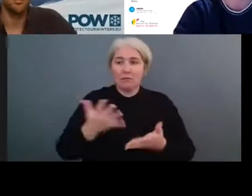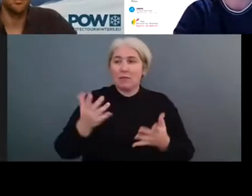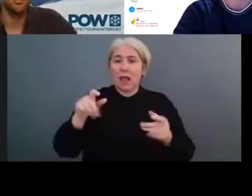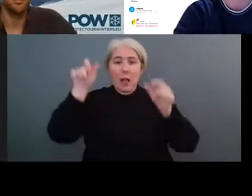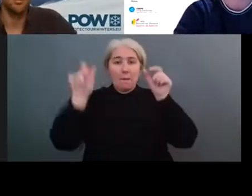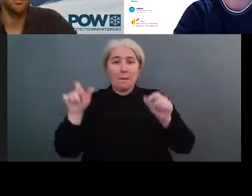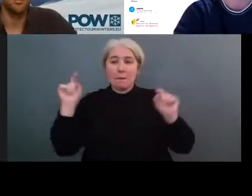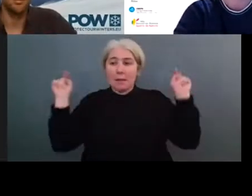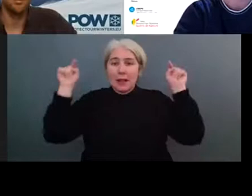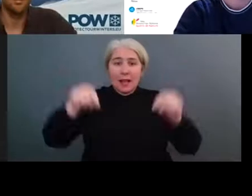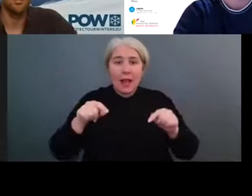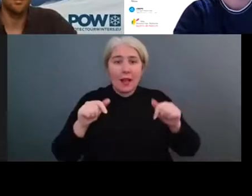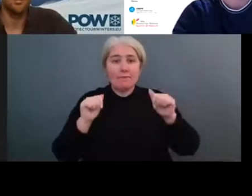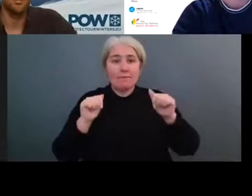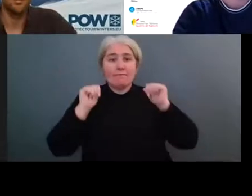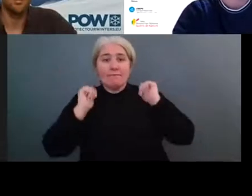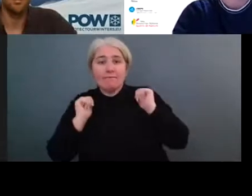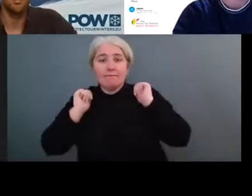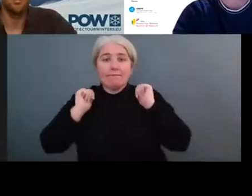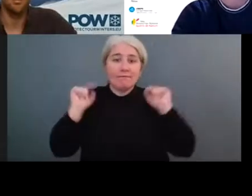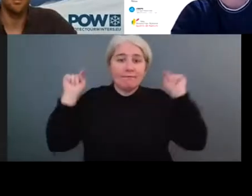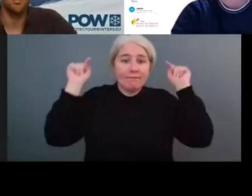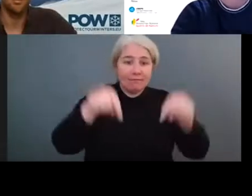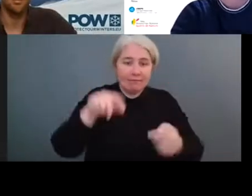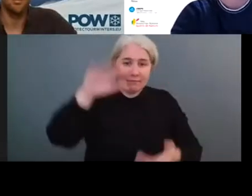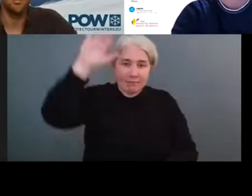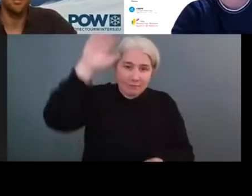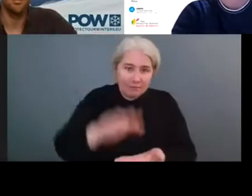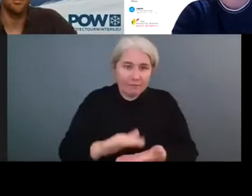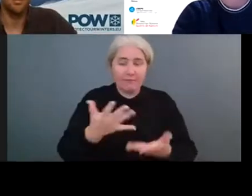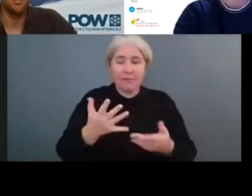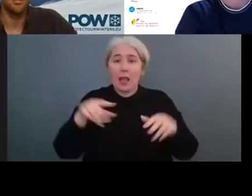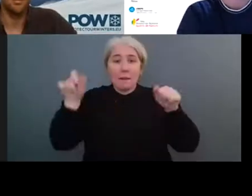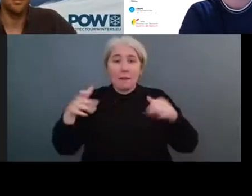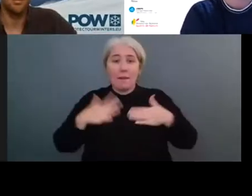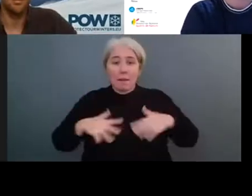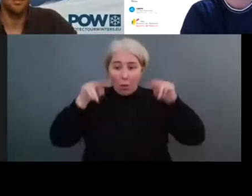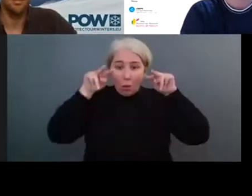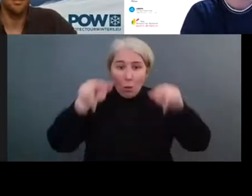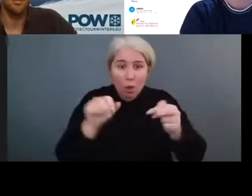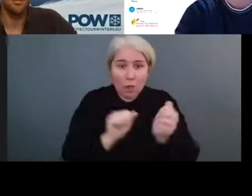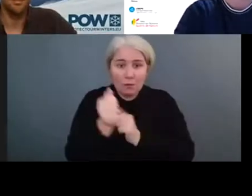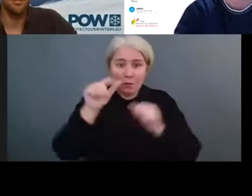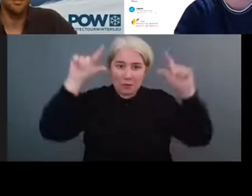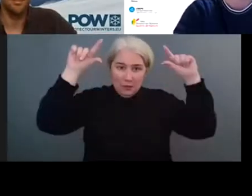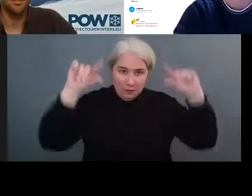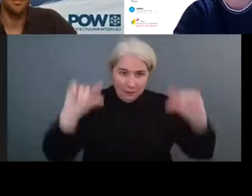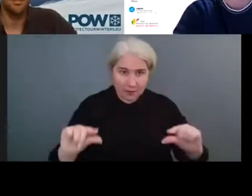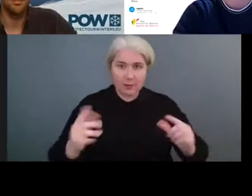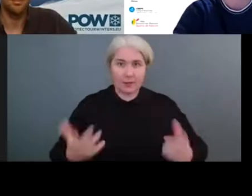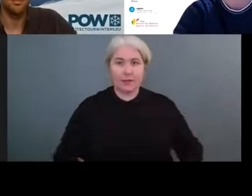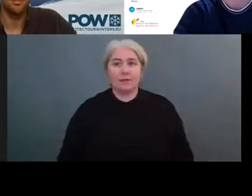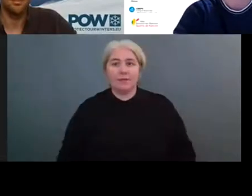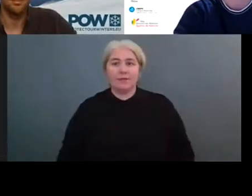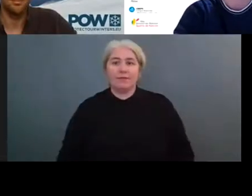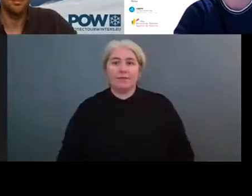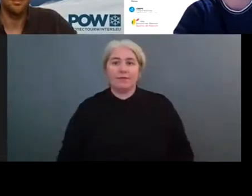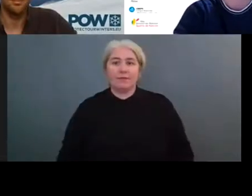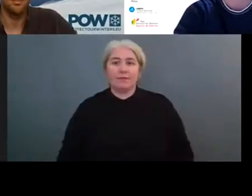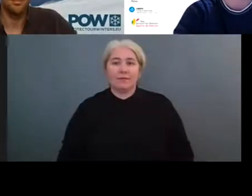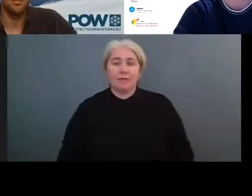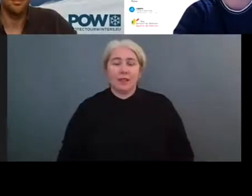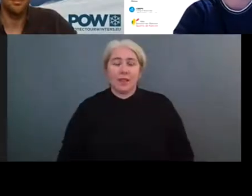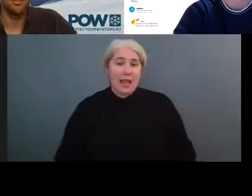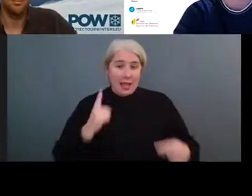activities themselves. And outdoor sports participants are spending a lot of time outside and they can witness a